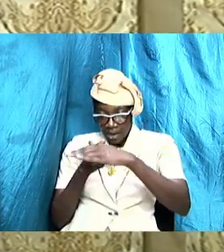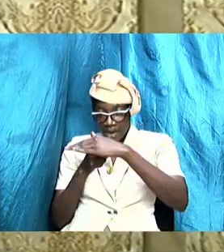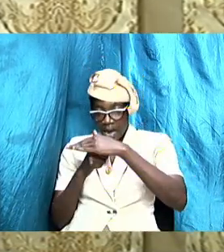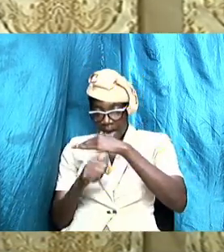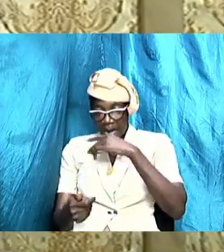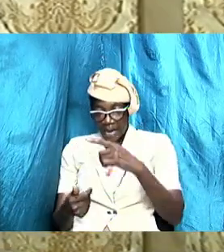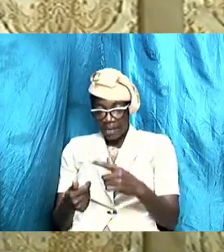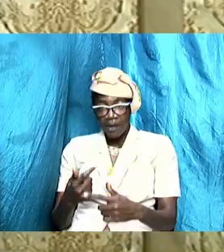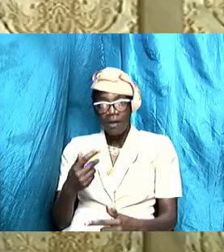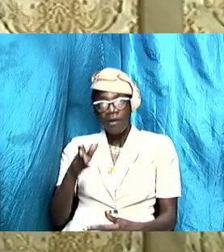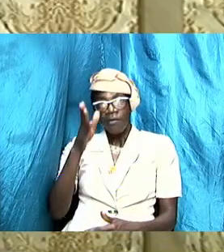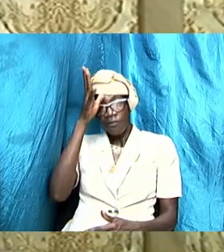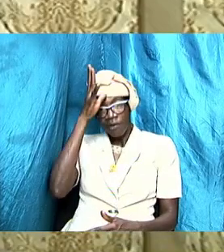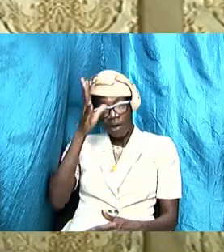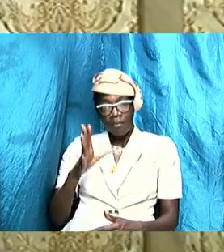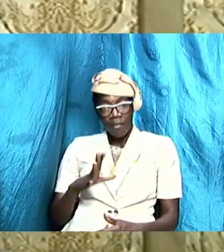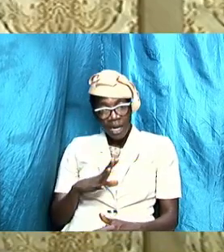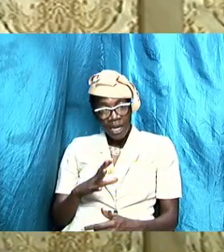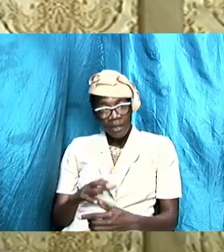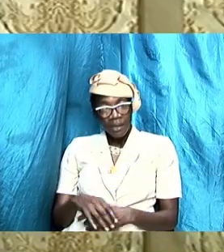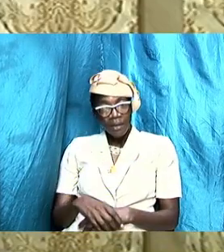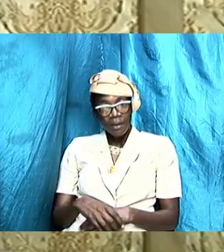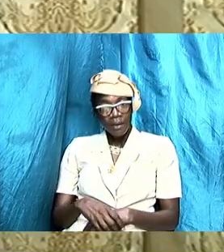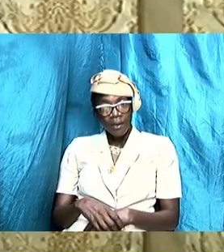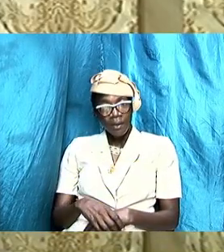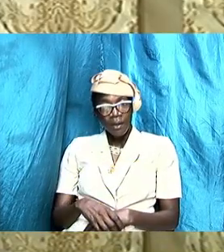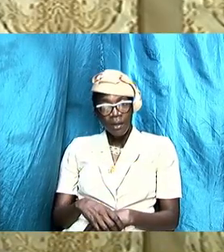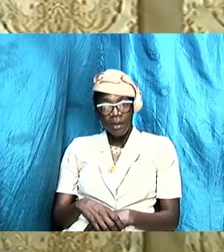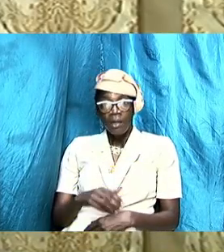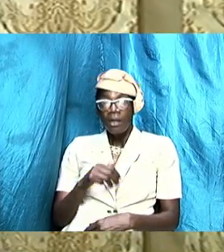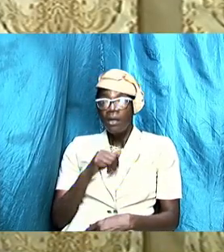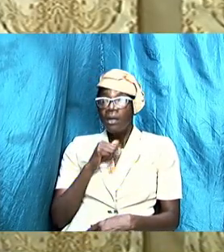you are you are not truthful